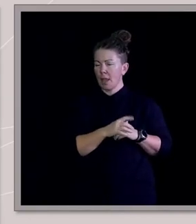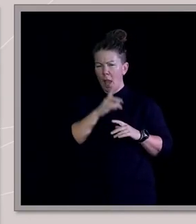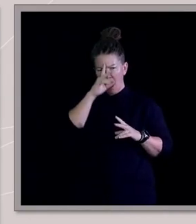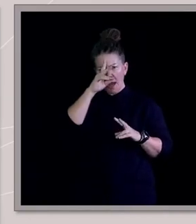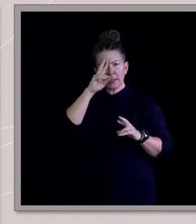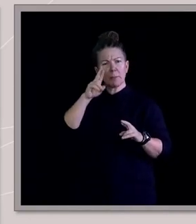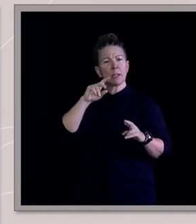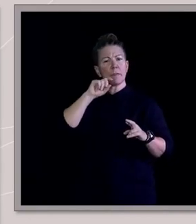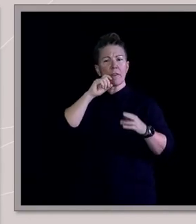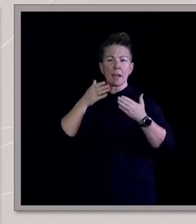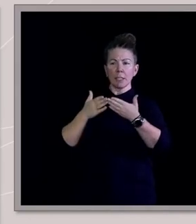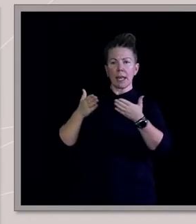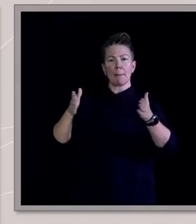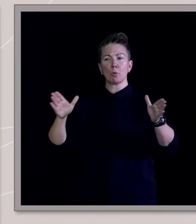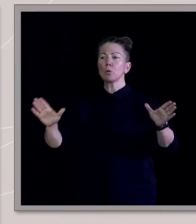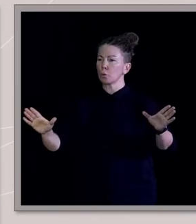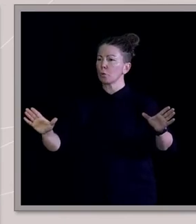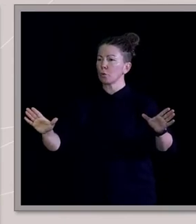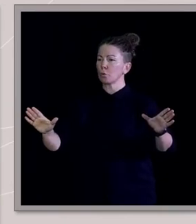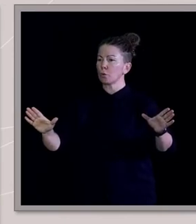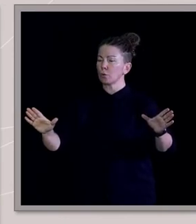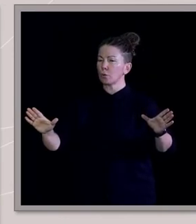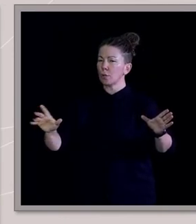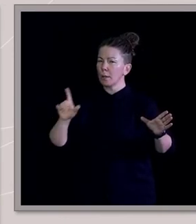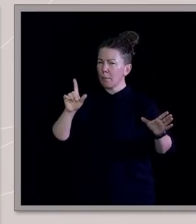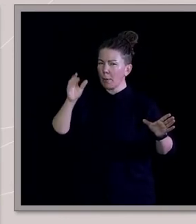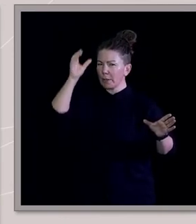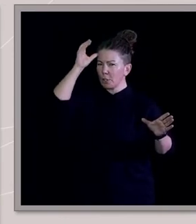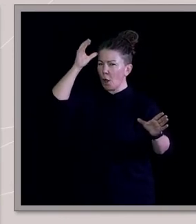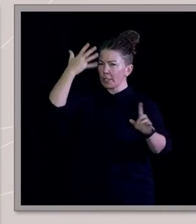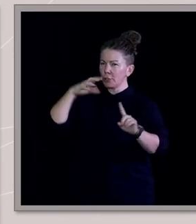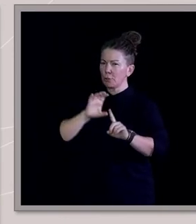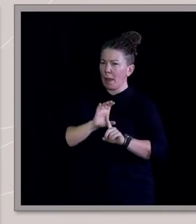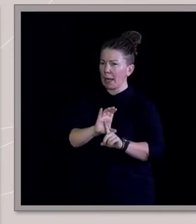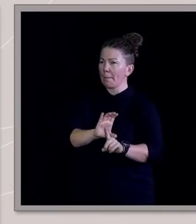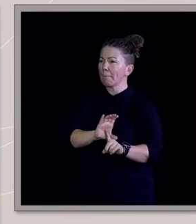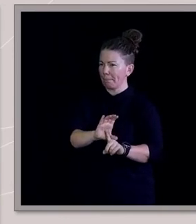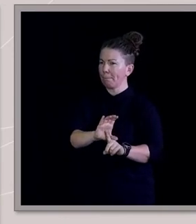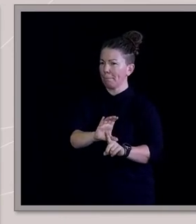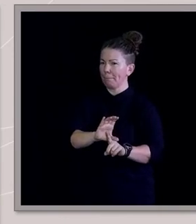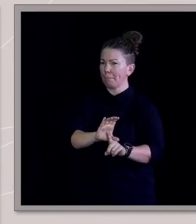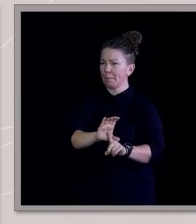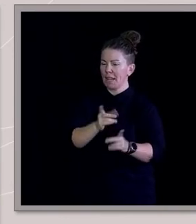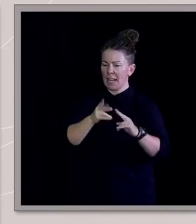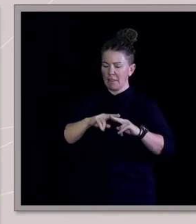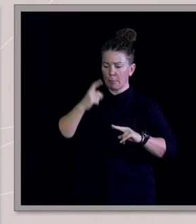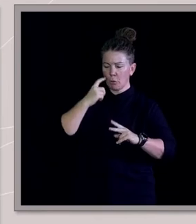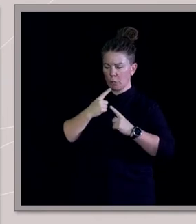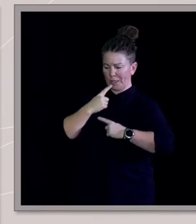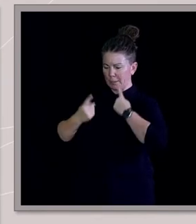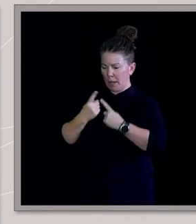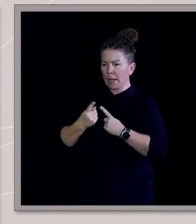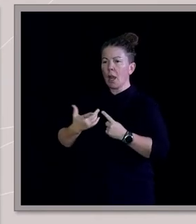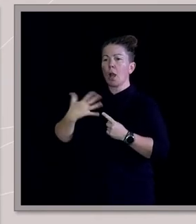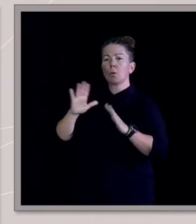very liberal, but with a lot of knowledge, hopefully. So when I'm trying to explain something, I want to have reasons for